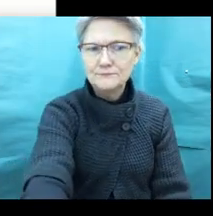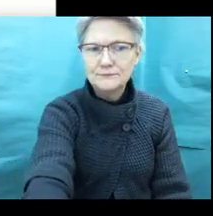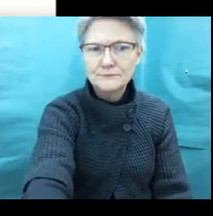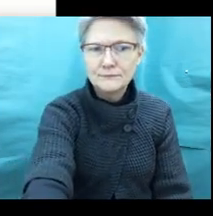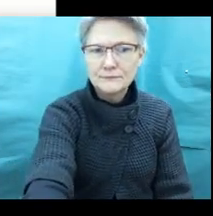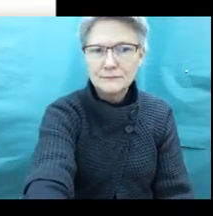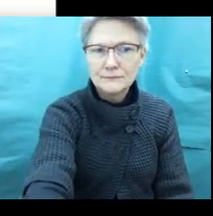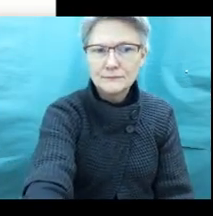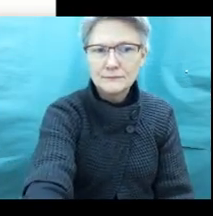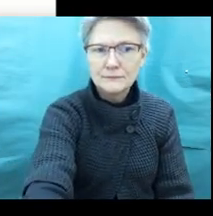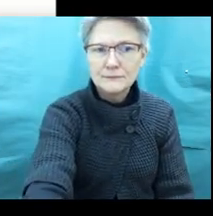Well, You